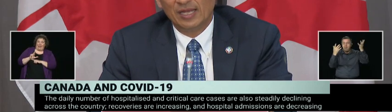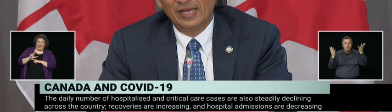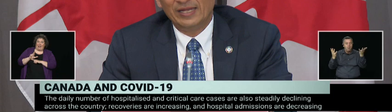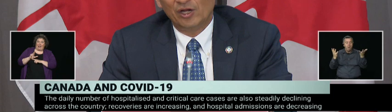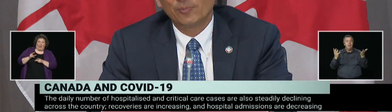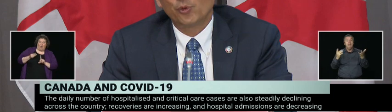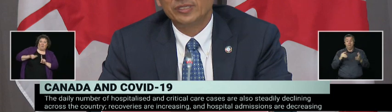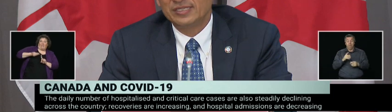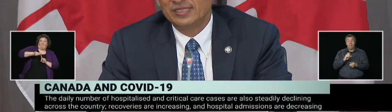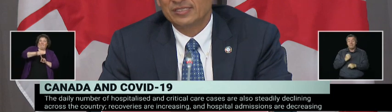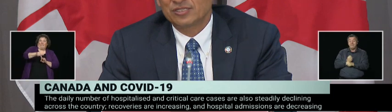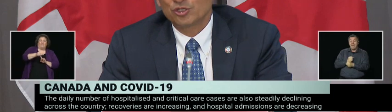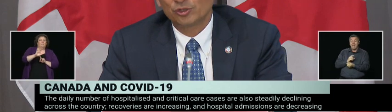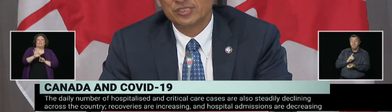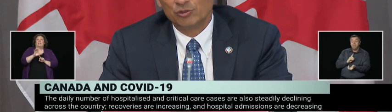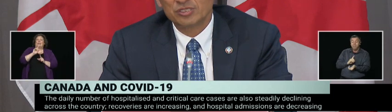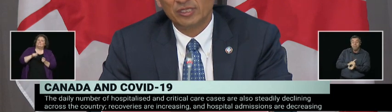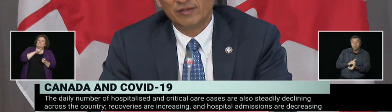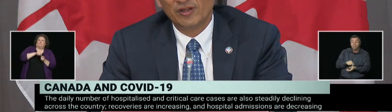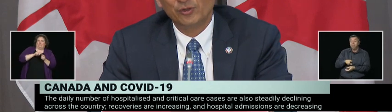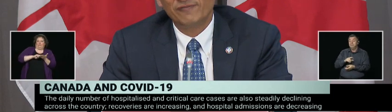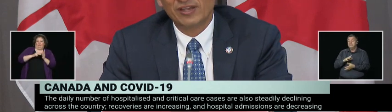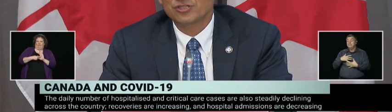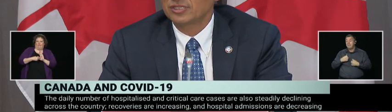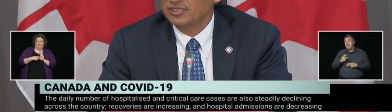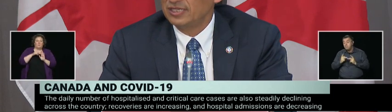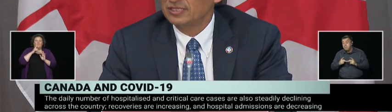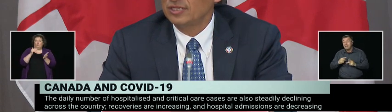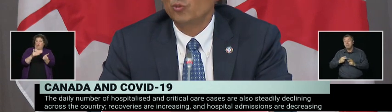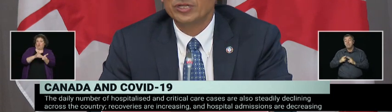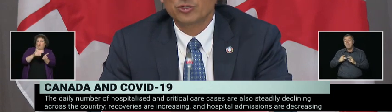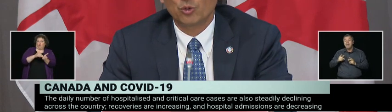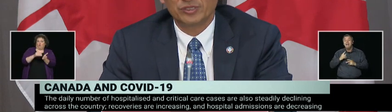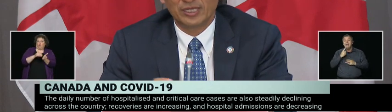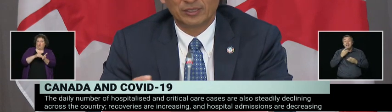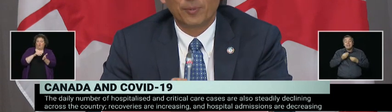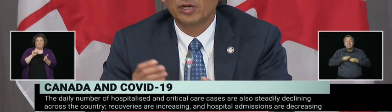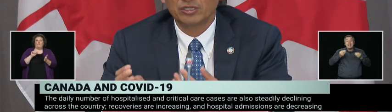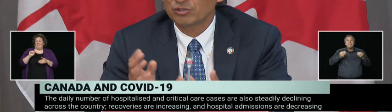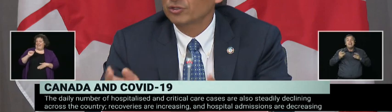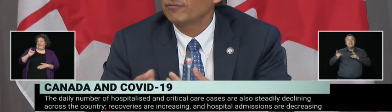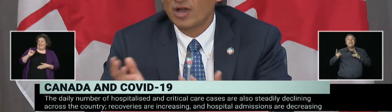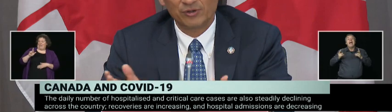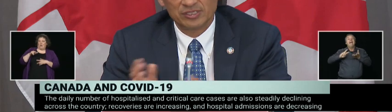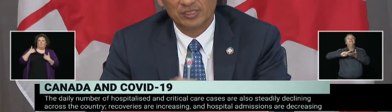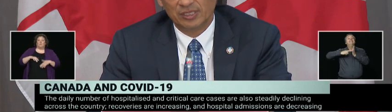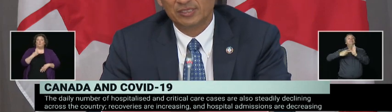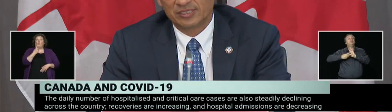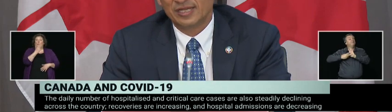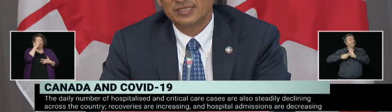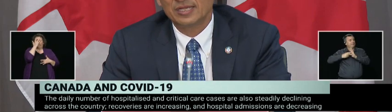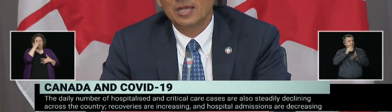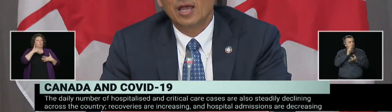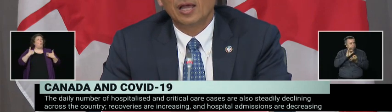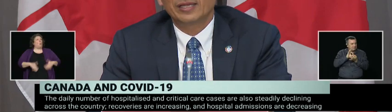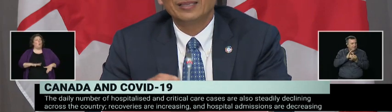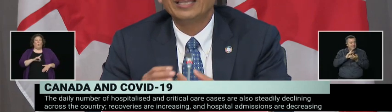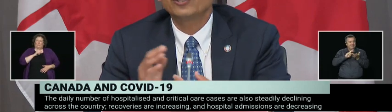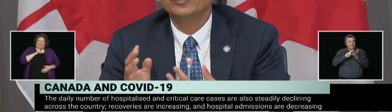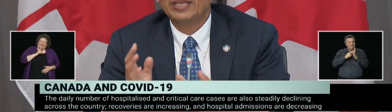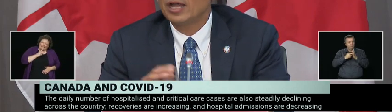meaning. An airborne disease is usually a very infectious disease in which, quote, the particles or the virus in this case